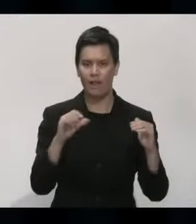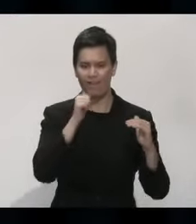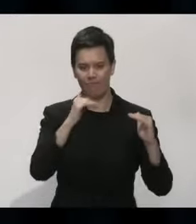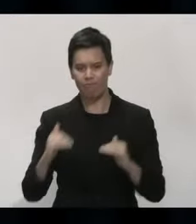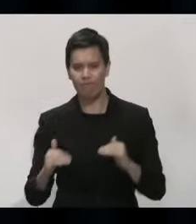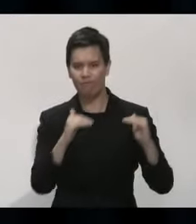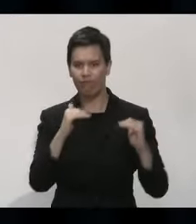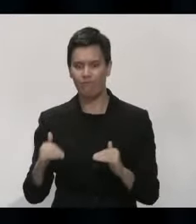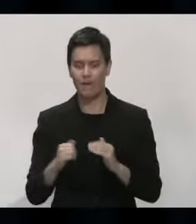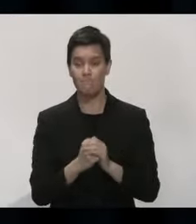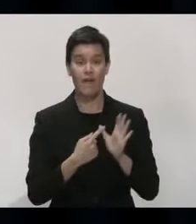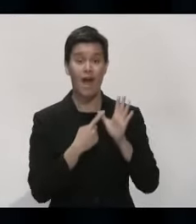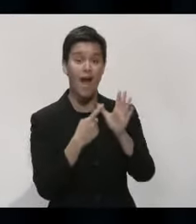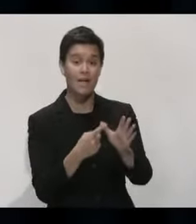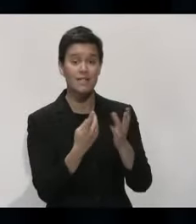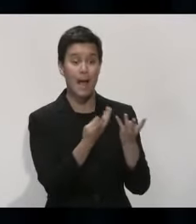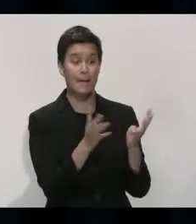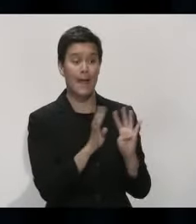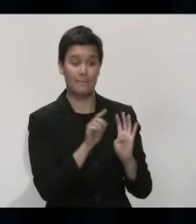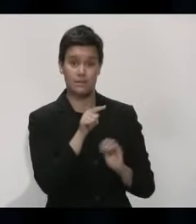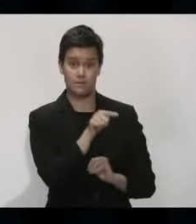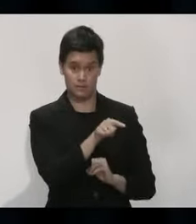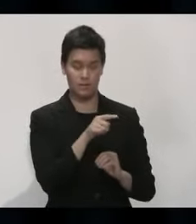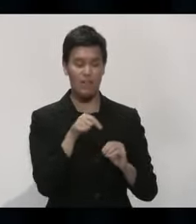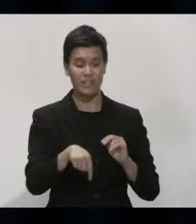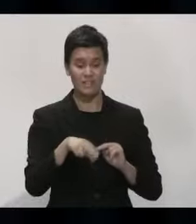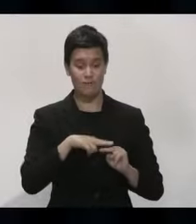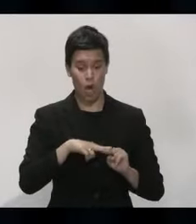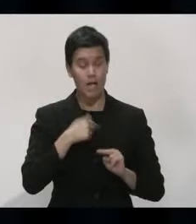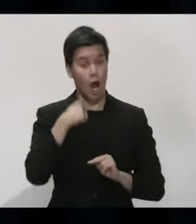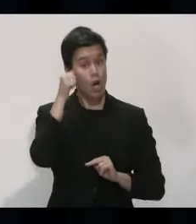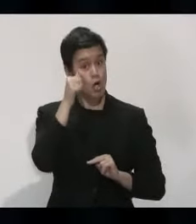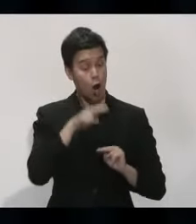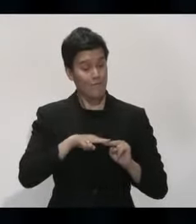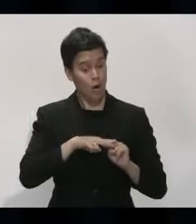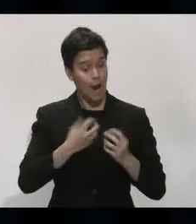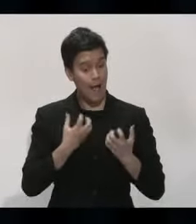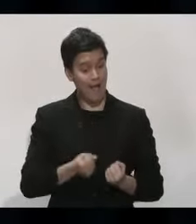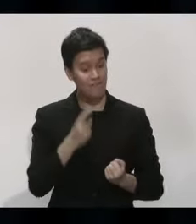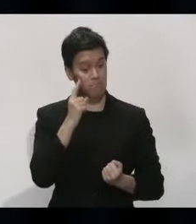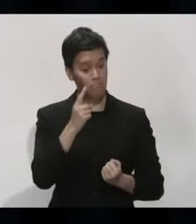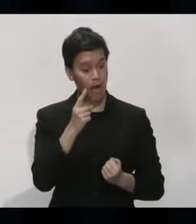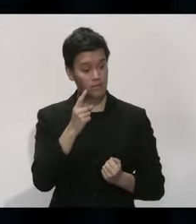not in a position to make those announcements here. I just know that there's a cabinet meeting on my diary for Friday.